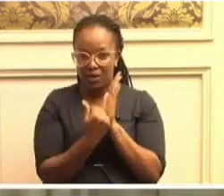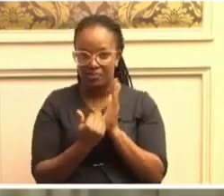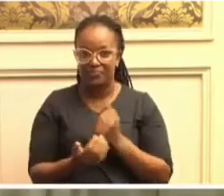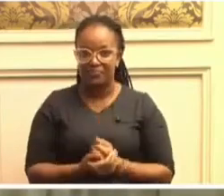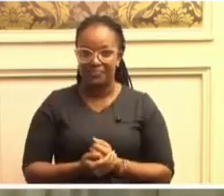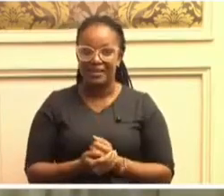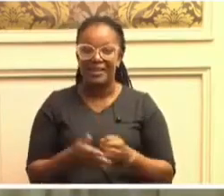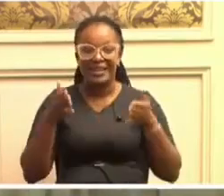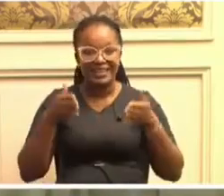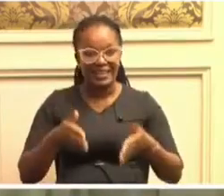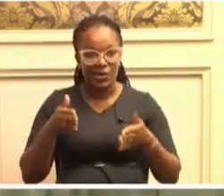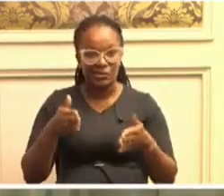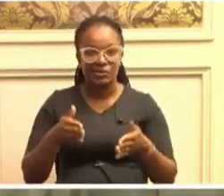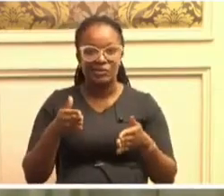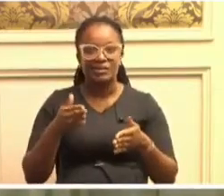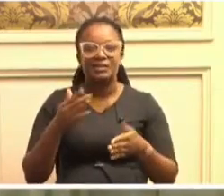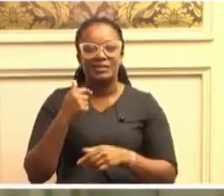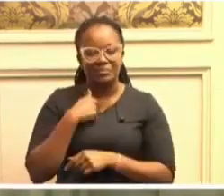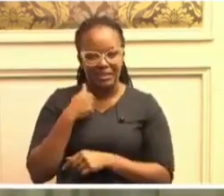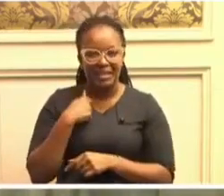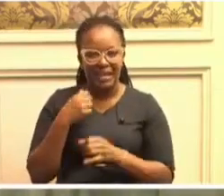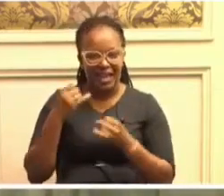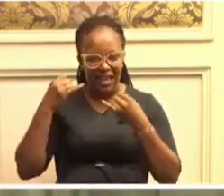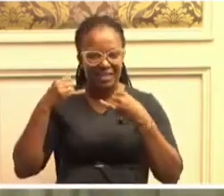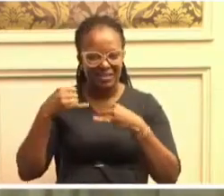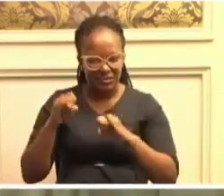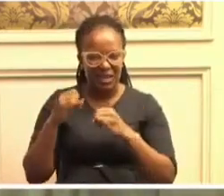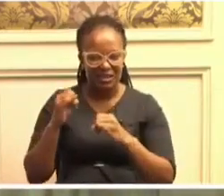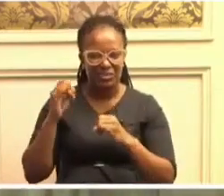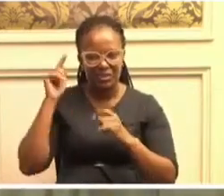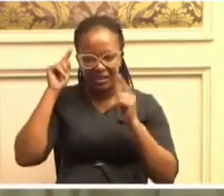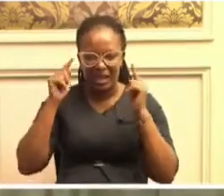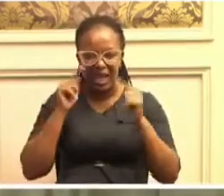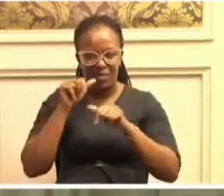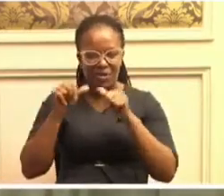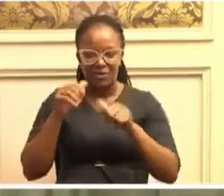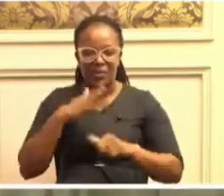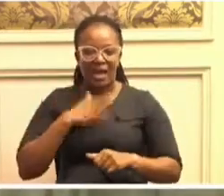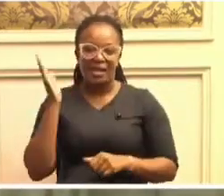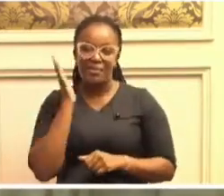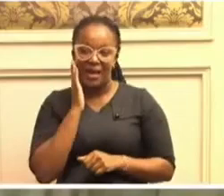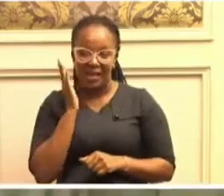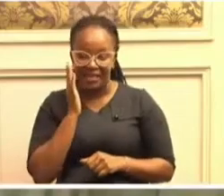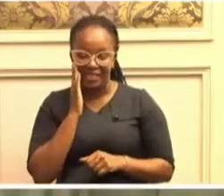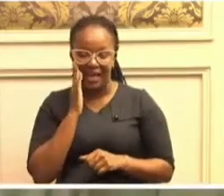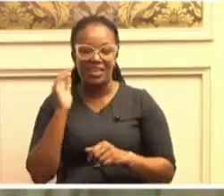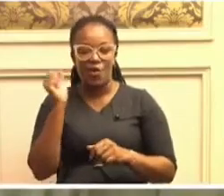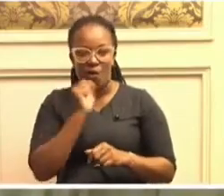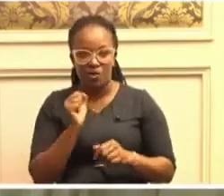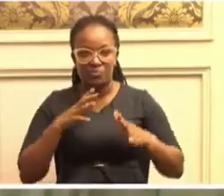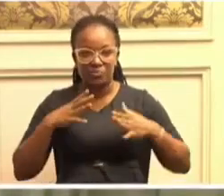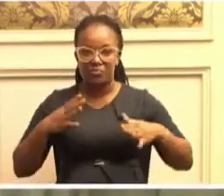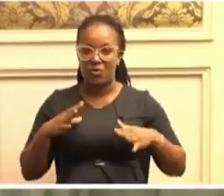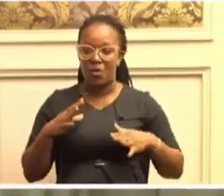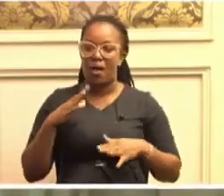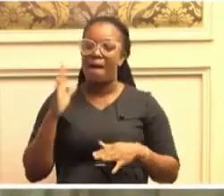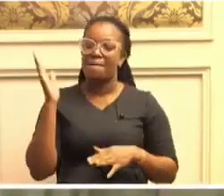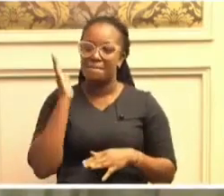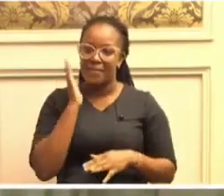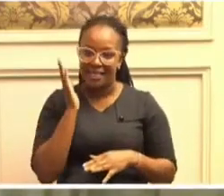this is where I give accolades to my mother's edgment and my very good friend, Martha Karua Senior Counsel. She said no.